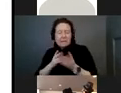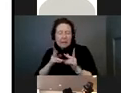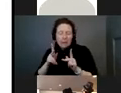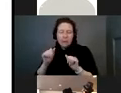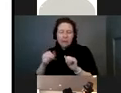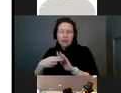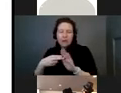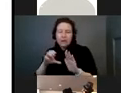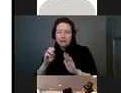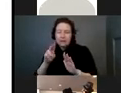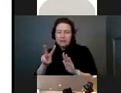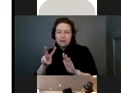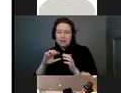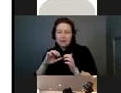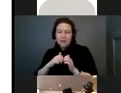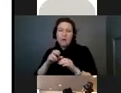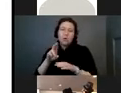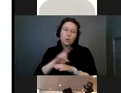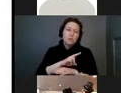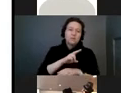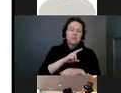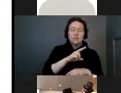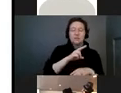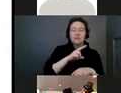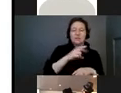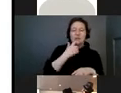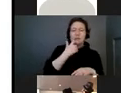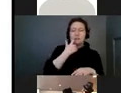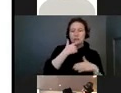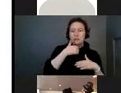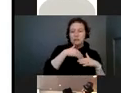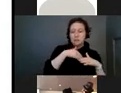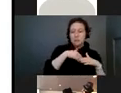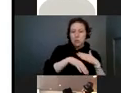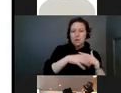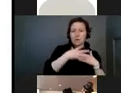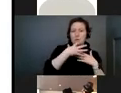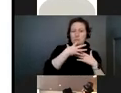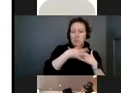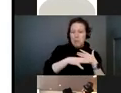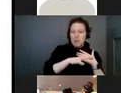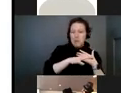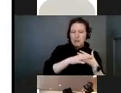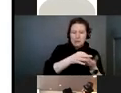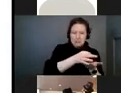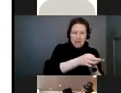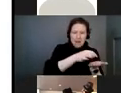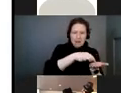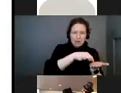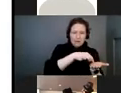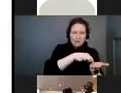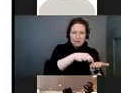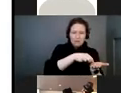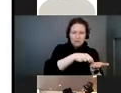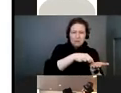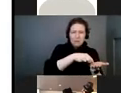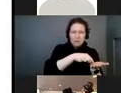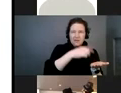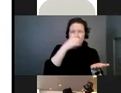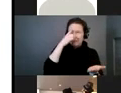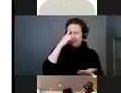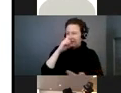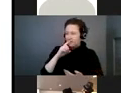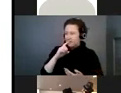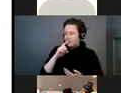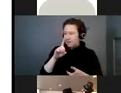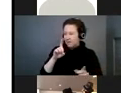by using the newborn blood spot, the blood on that card. Now, the problem is I think the state of Iowa only keeps those for